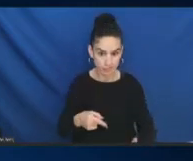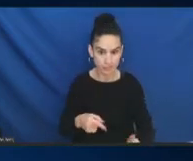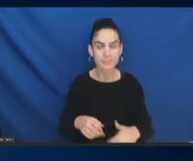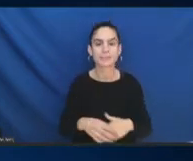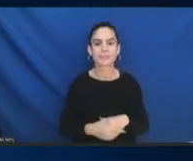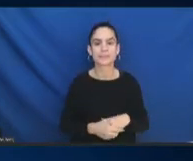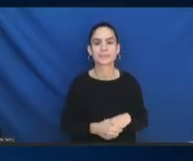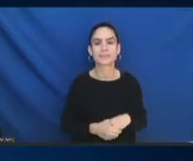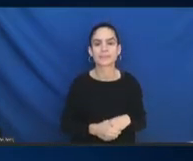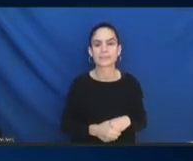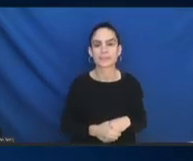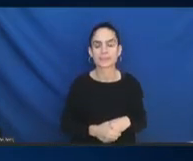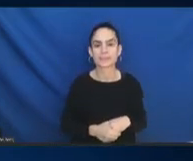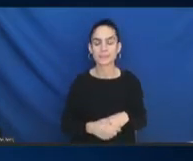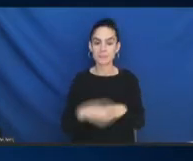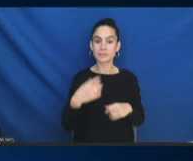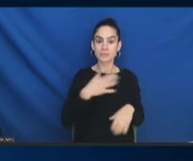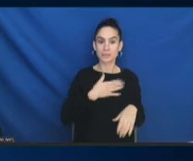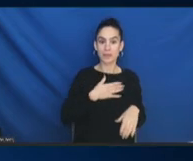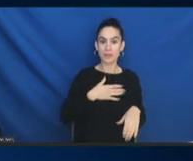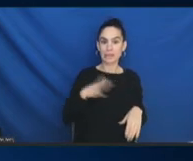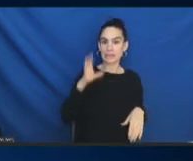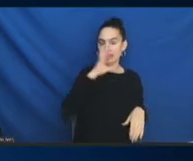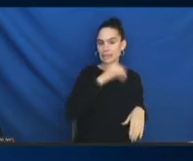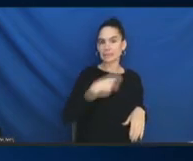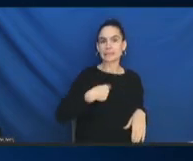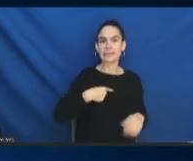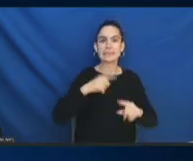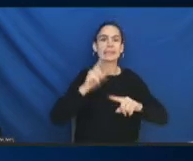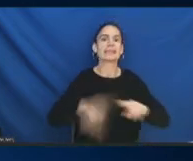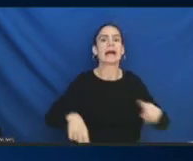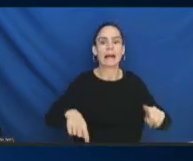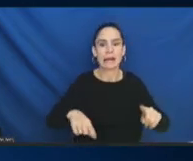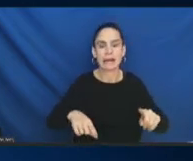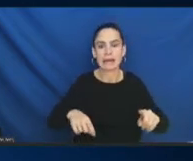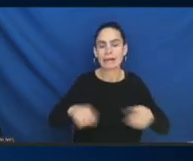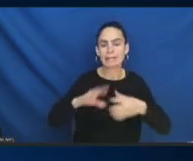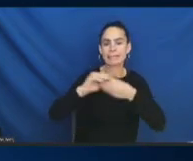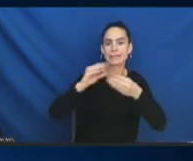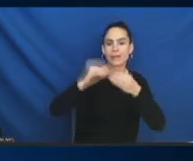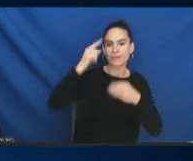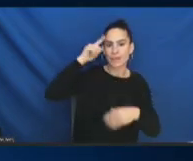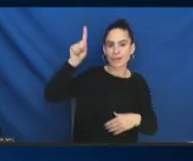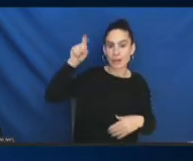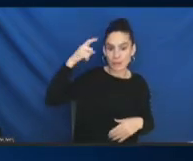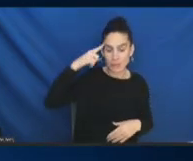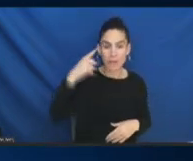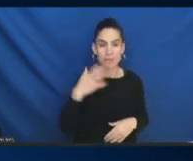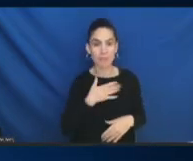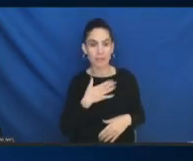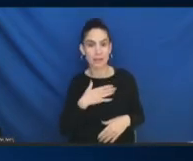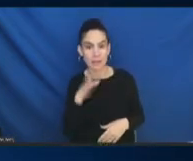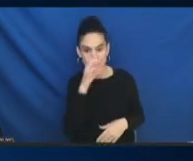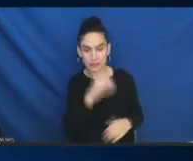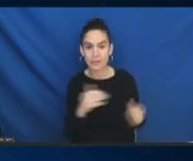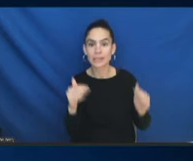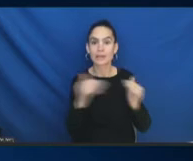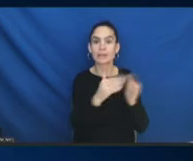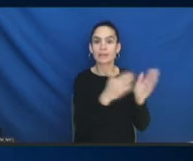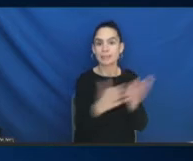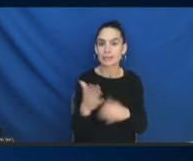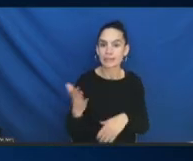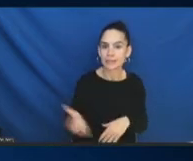just, you know, I can't speak for the, for the government in any way here. My guess is the equity plans that get submitted still have to be reviewed.